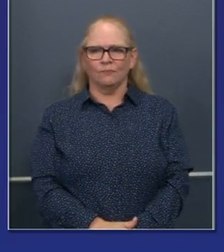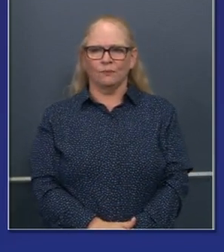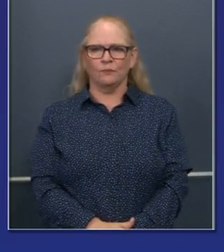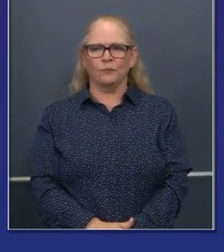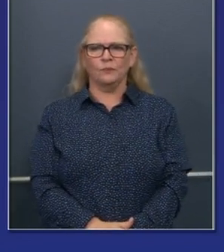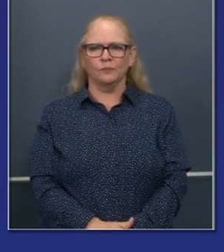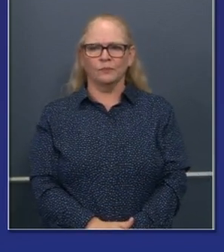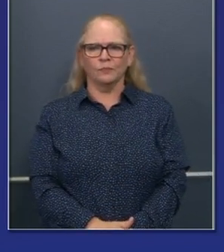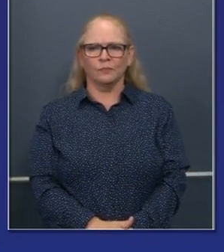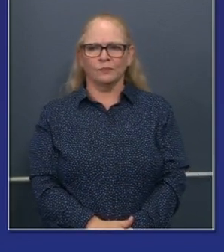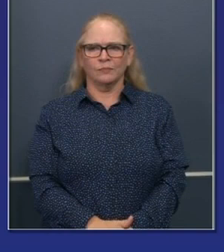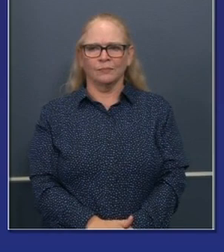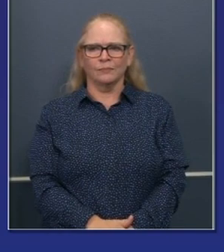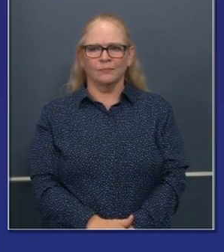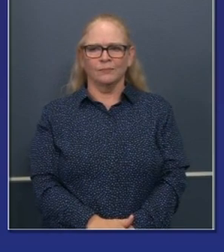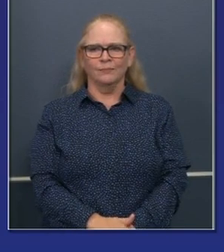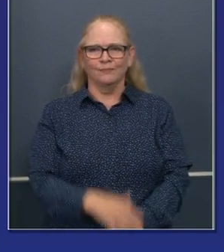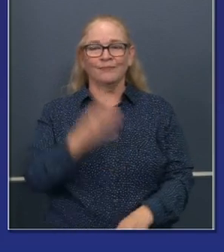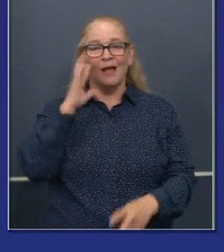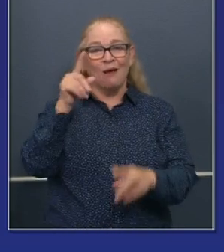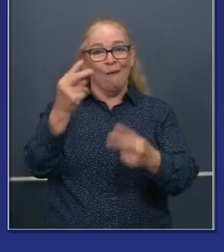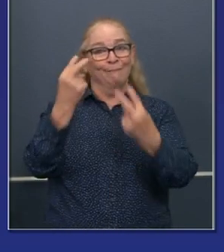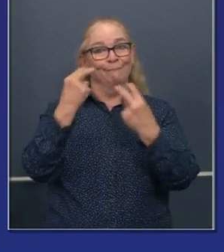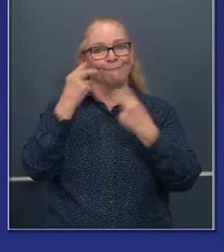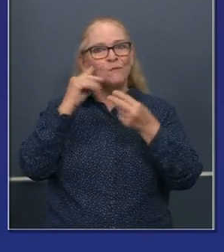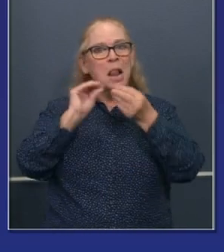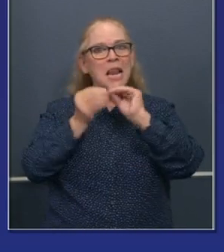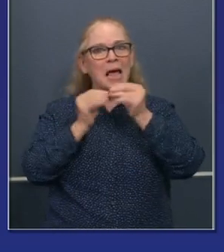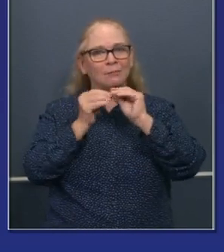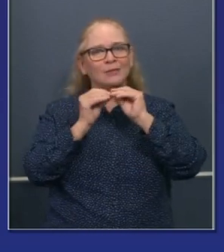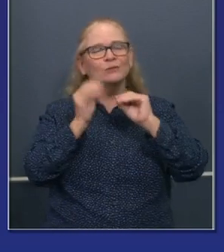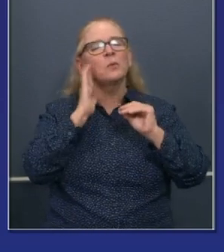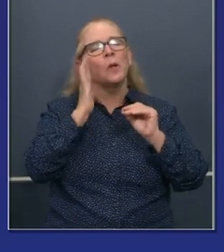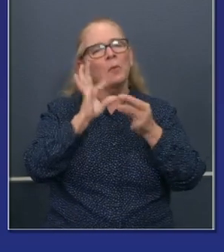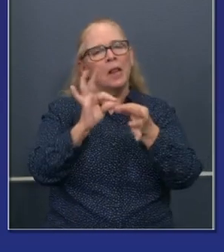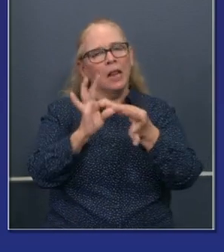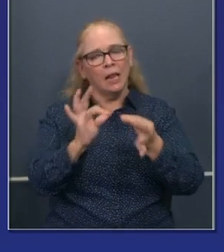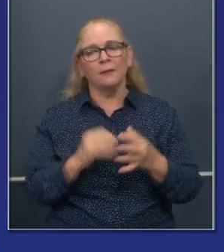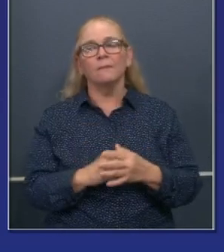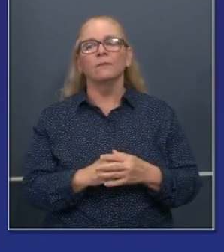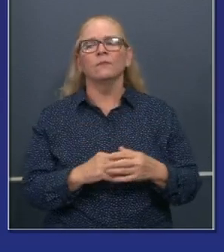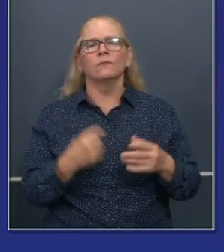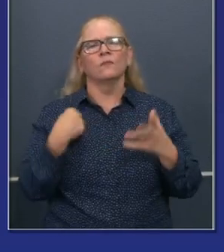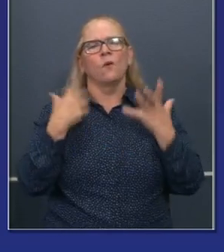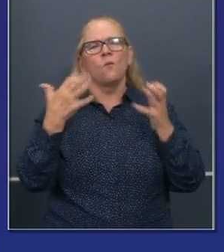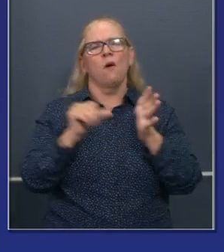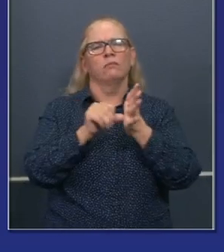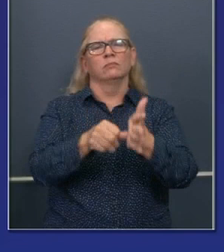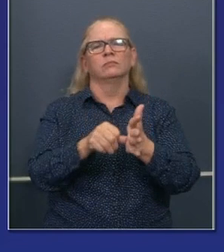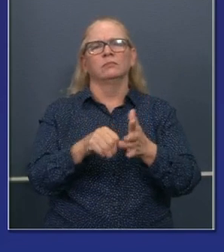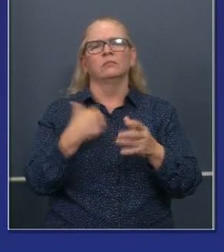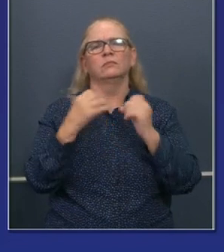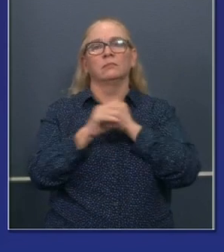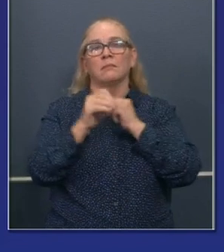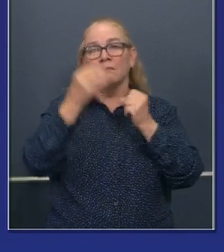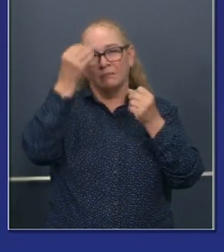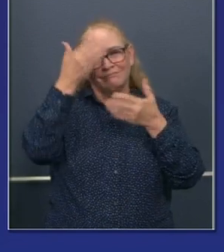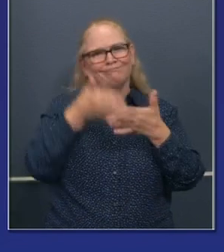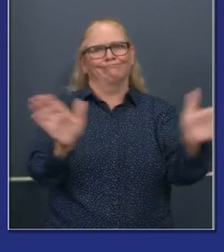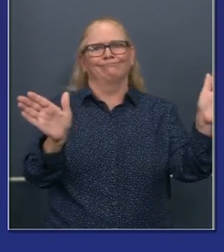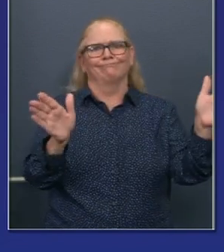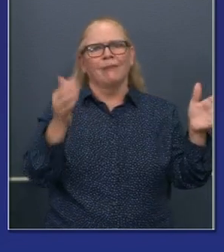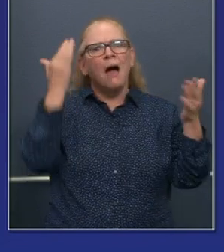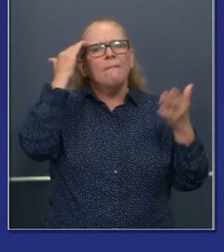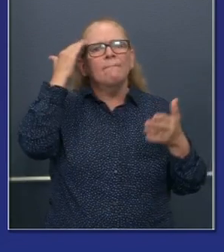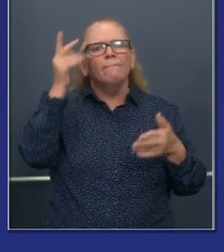trend lines are moving in the right direction, uh, how we can more effectively target our public awareness campaigns. I also want to, uh,